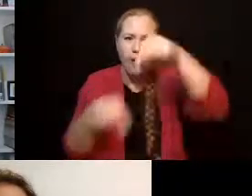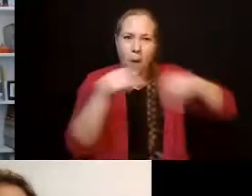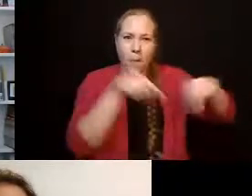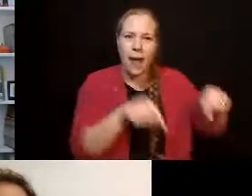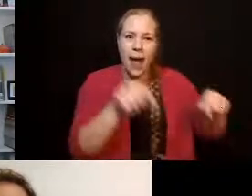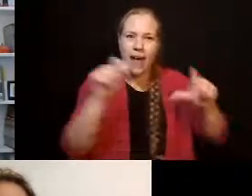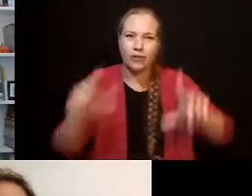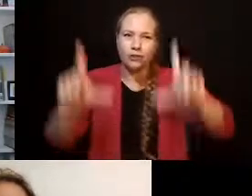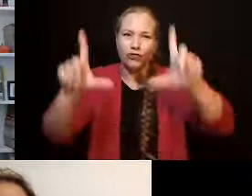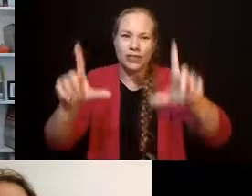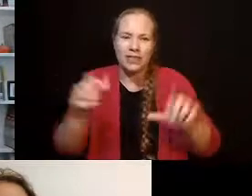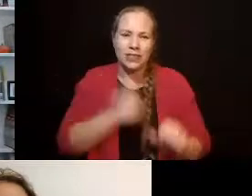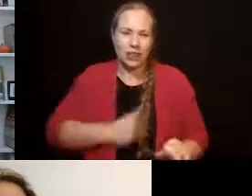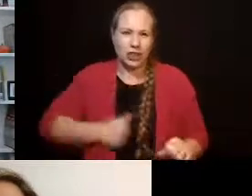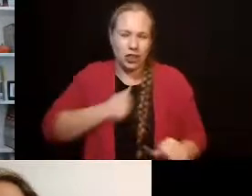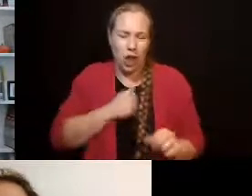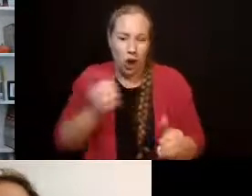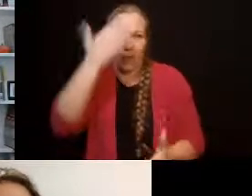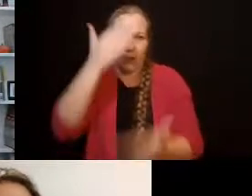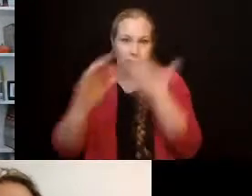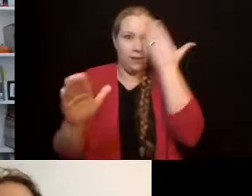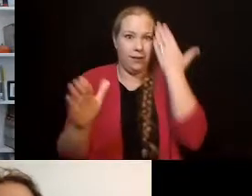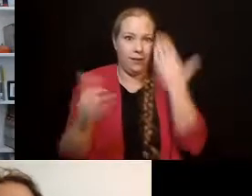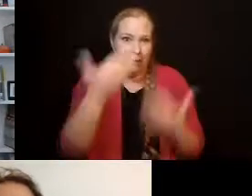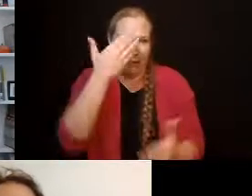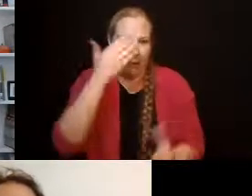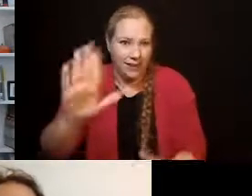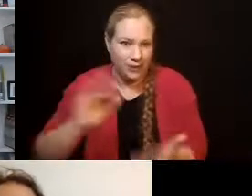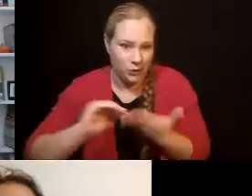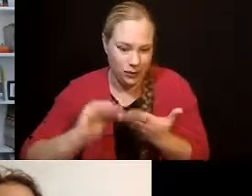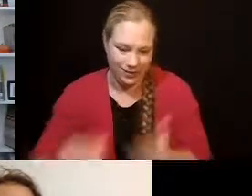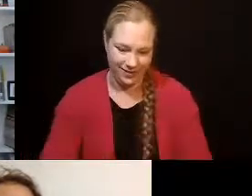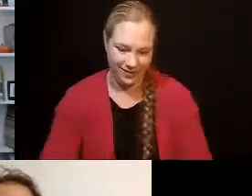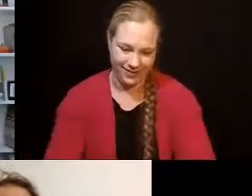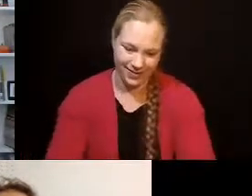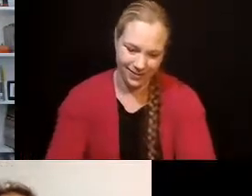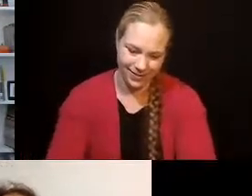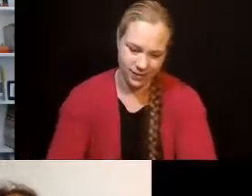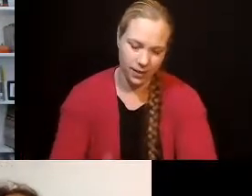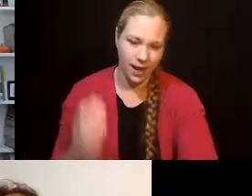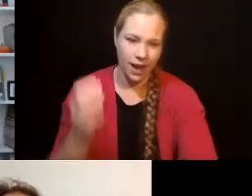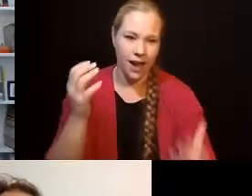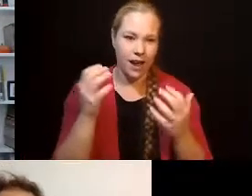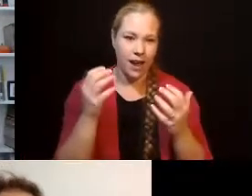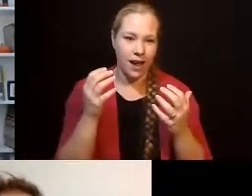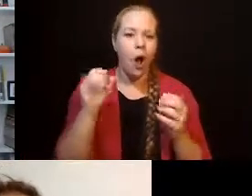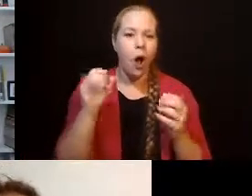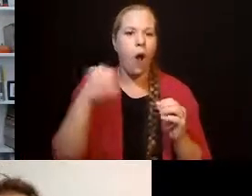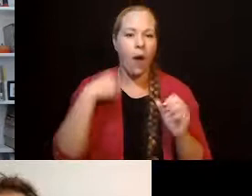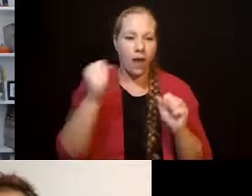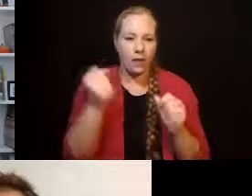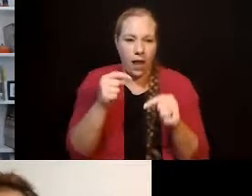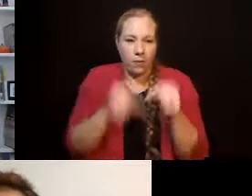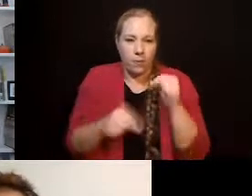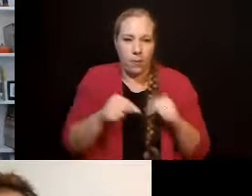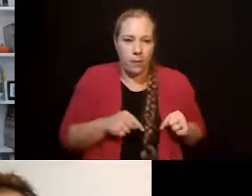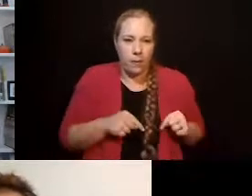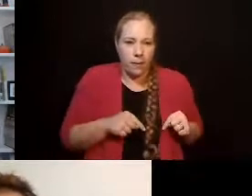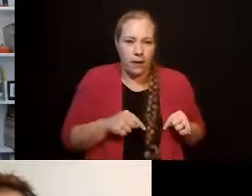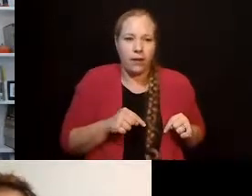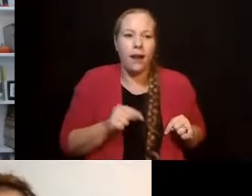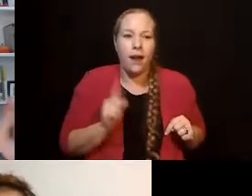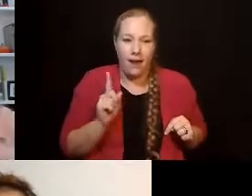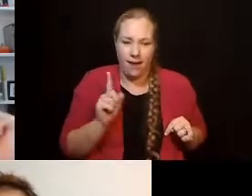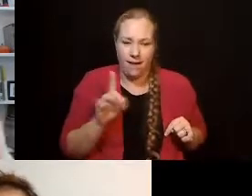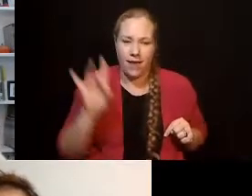Sorry, that's just the way this program is. I don't know how to. Oh, maybe I could just do it down here. There. Well, looky there.